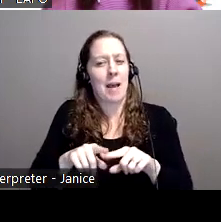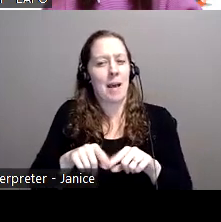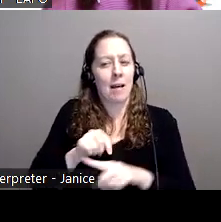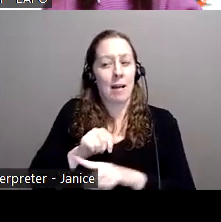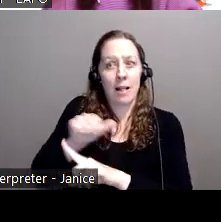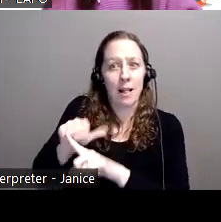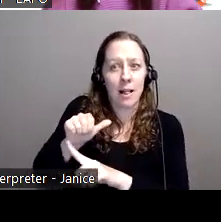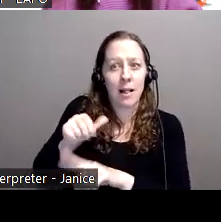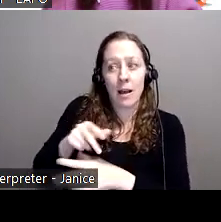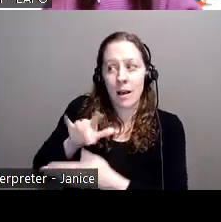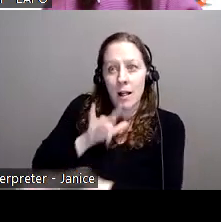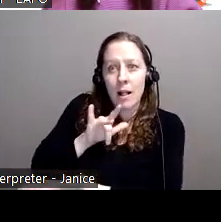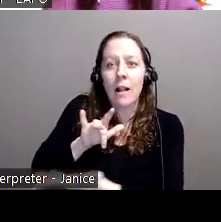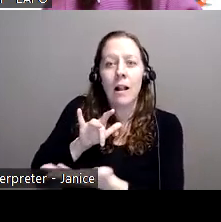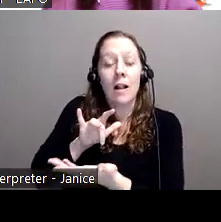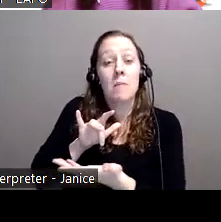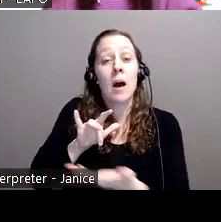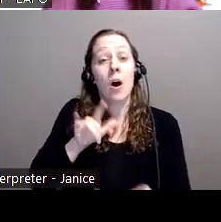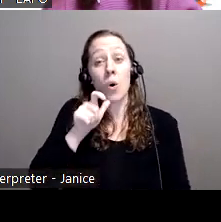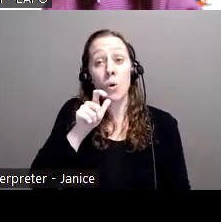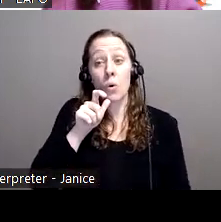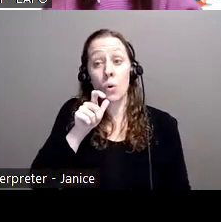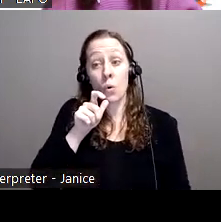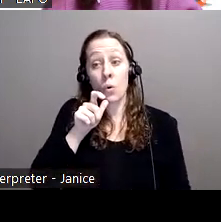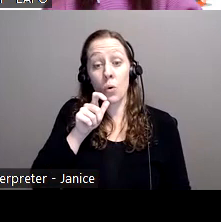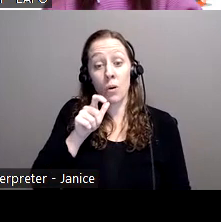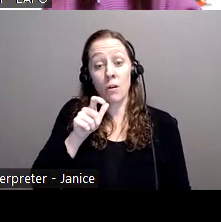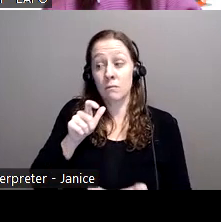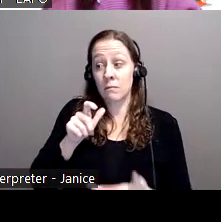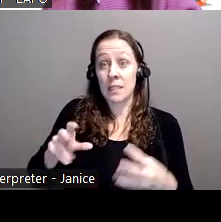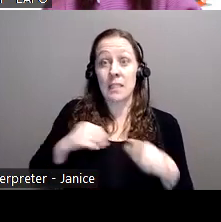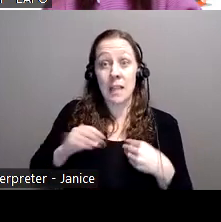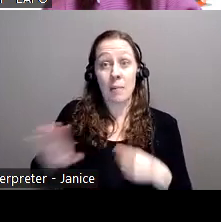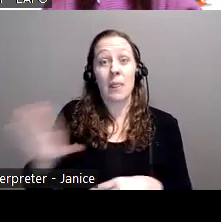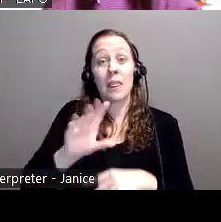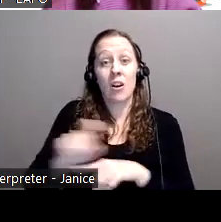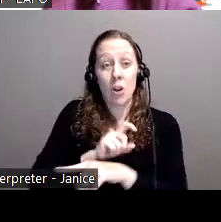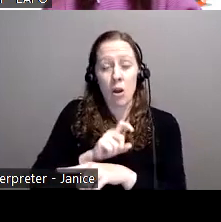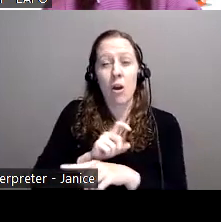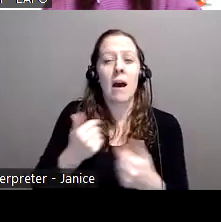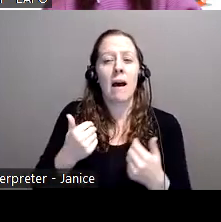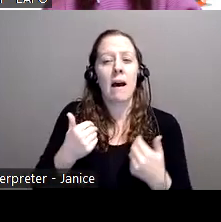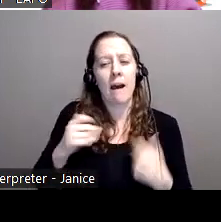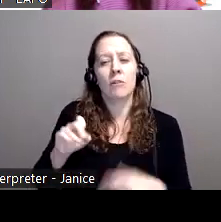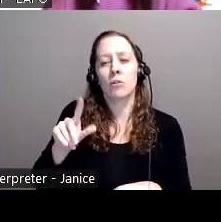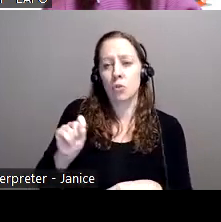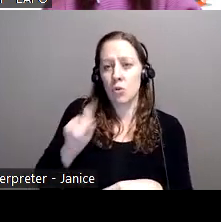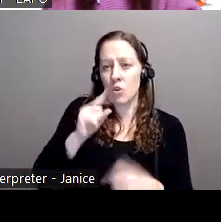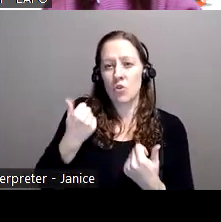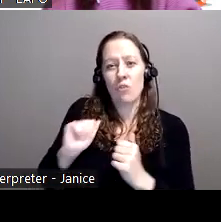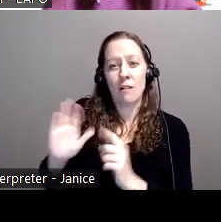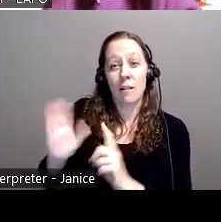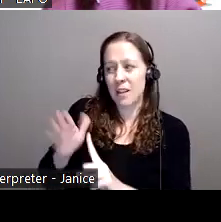um, our call takers definitely have the tools to, to try to convince victims that they're, they're being victimized, which can be challenging, but,